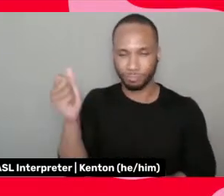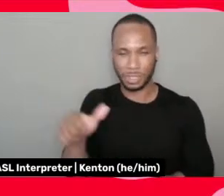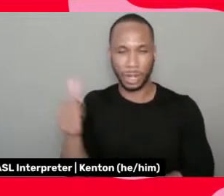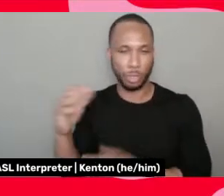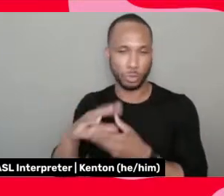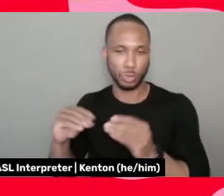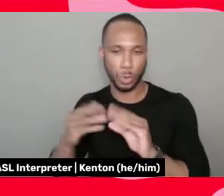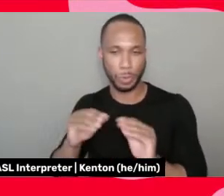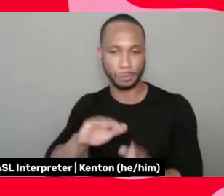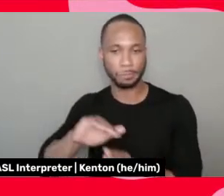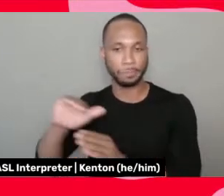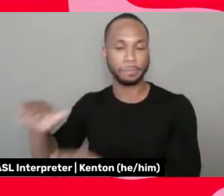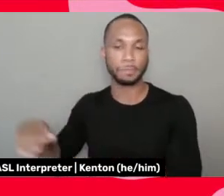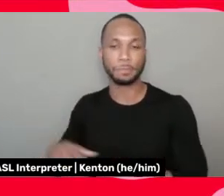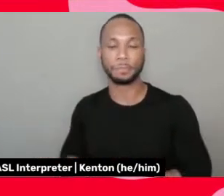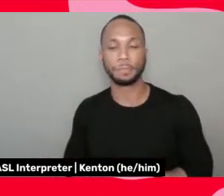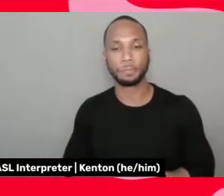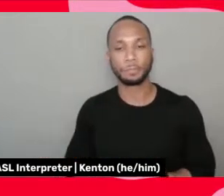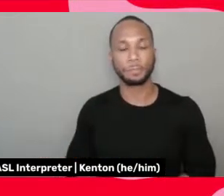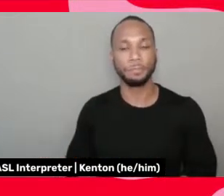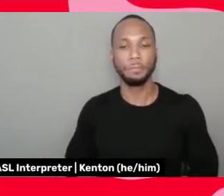um,